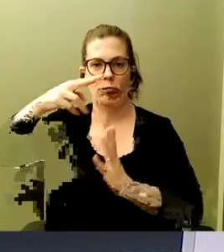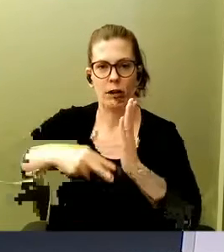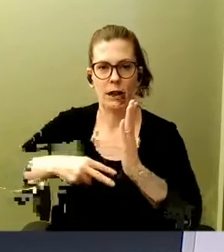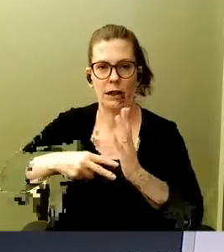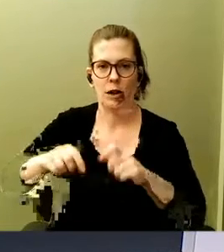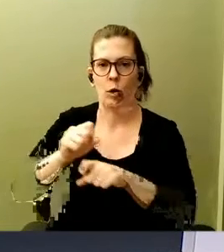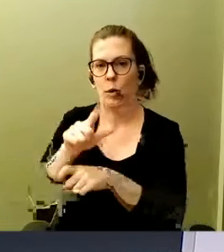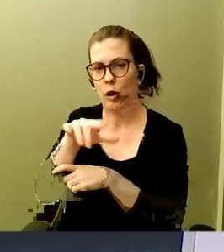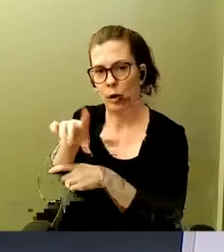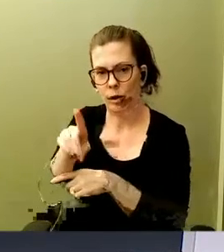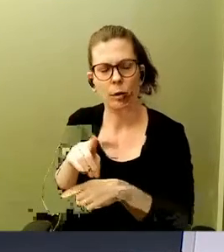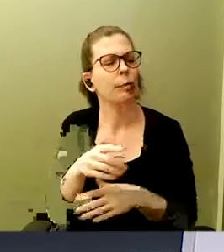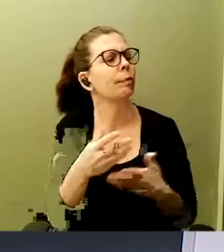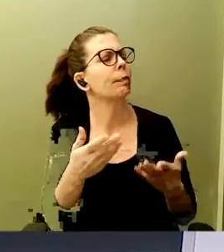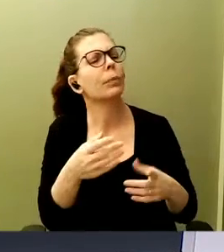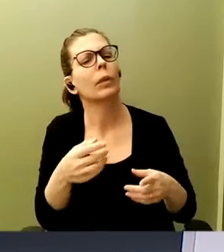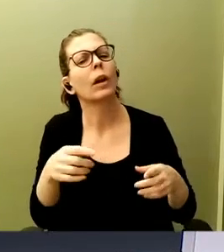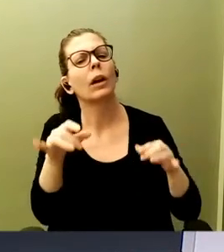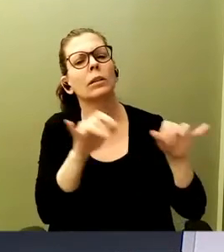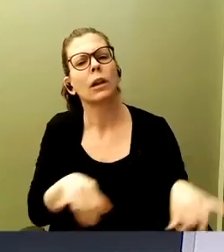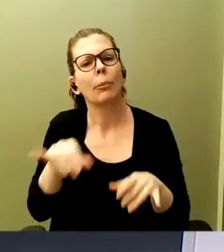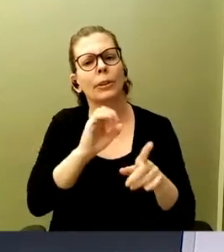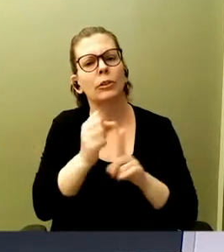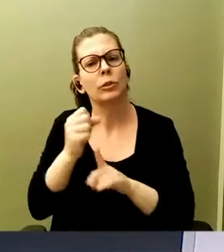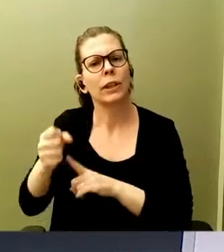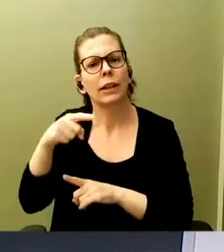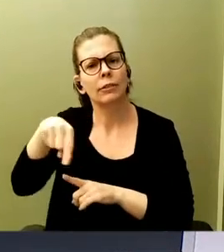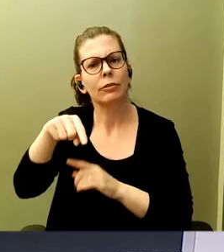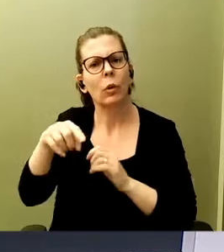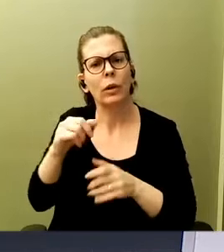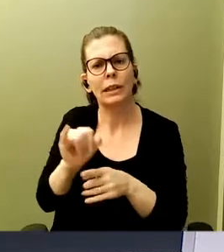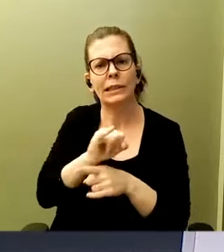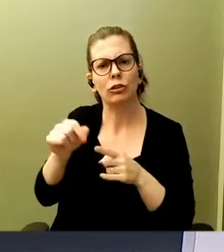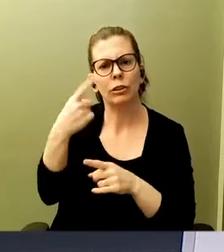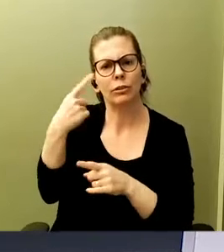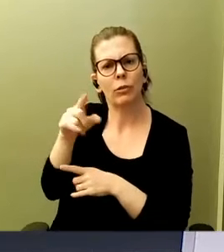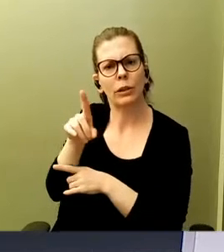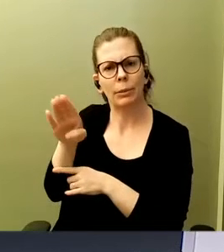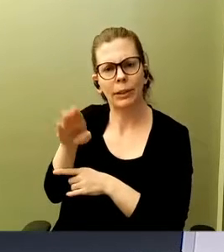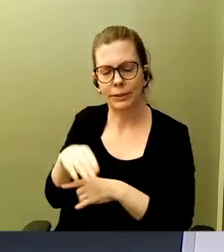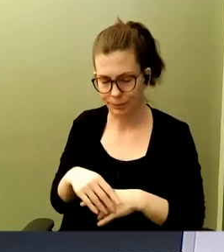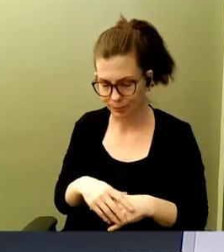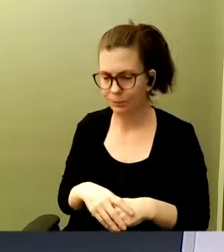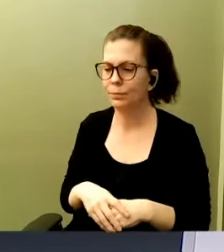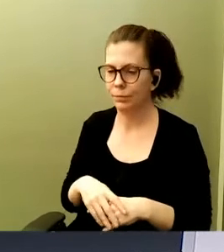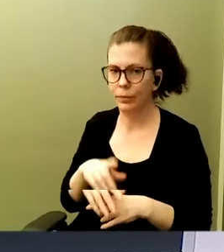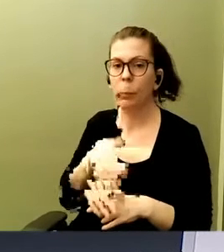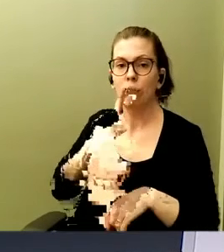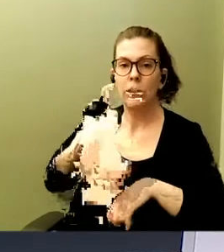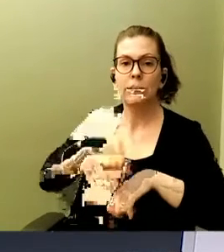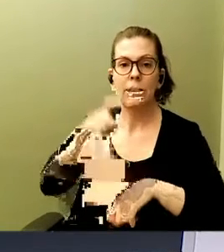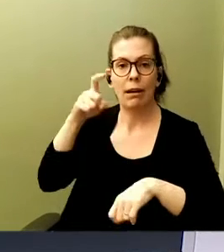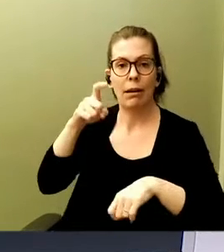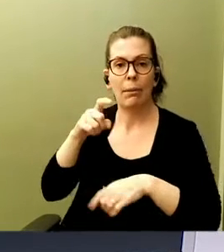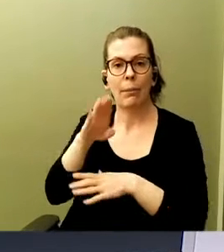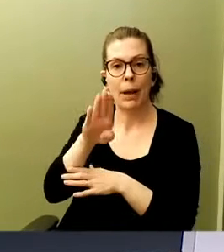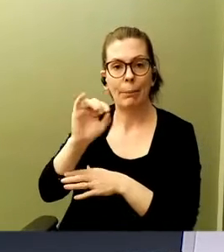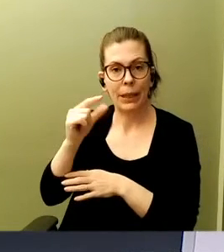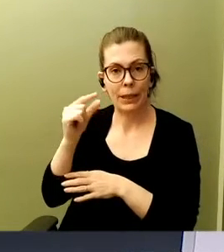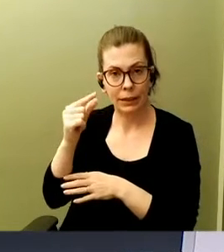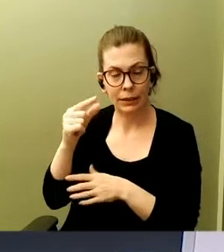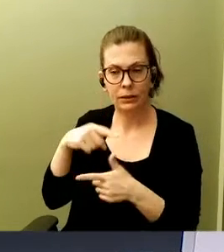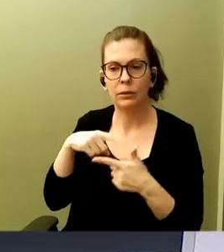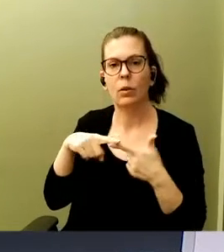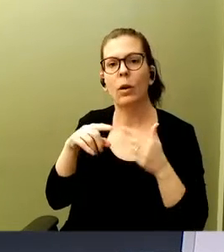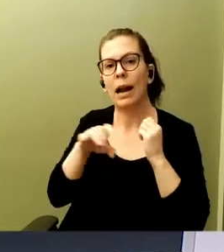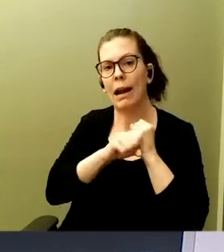use cases in the industry you see for databases? Sure. So in real-time bidding or ad serving, for example,